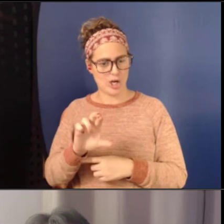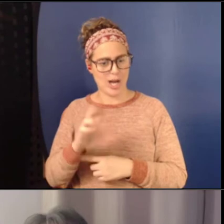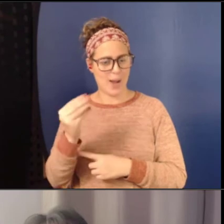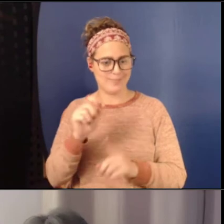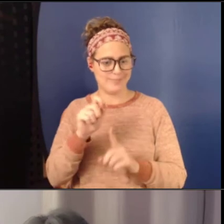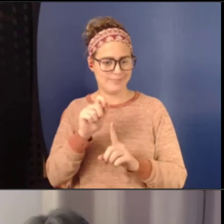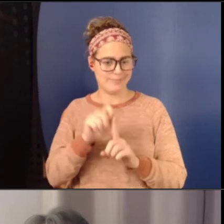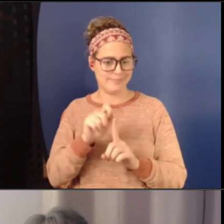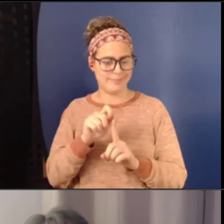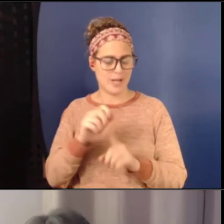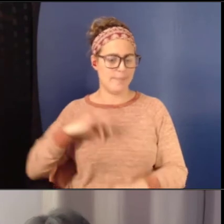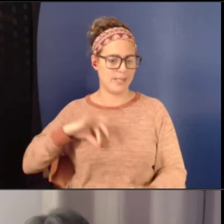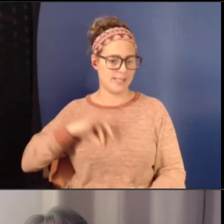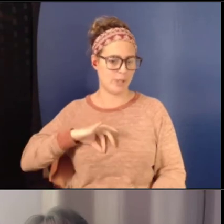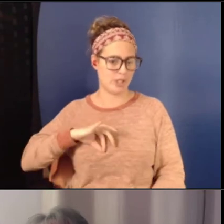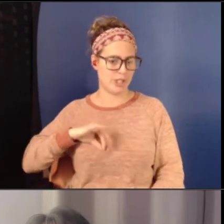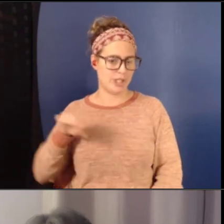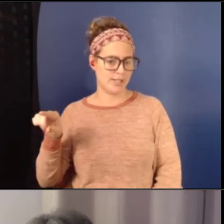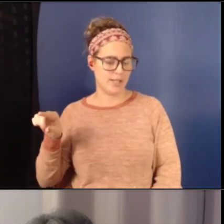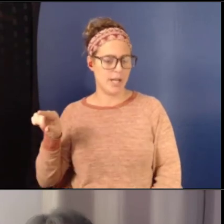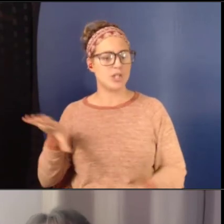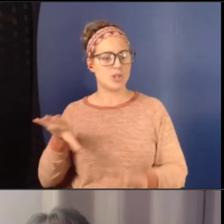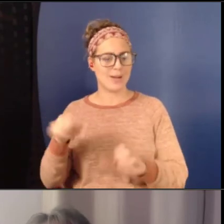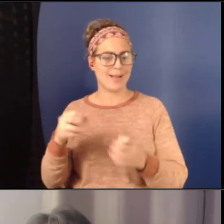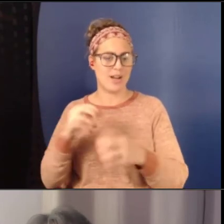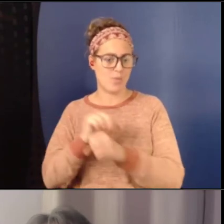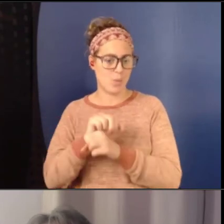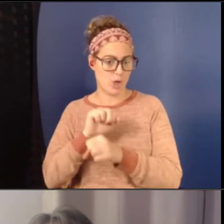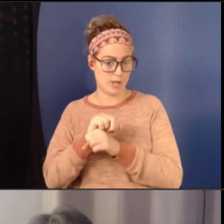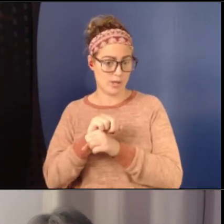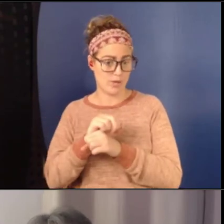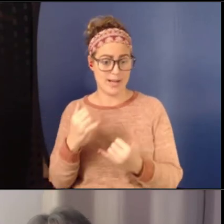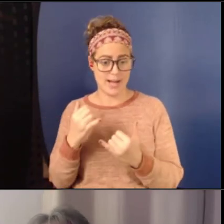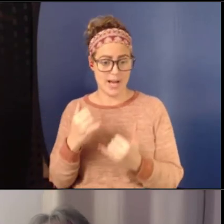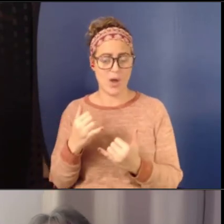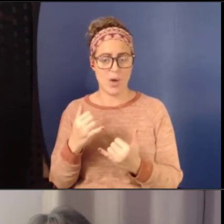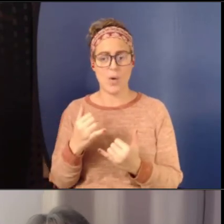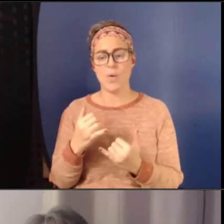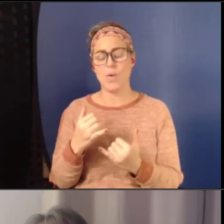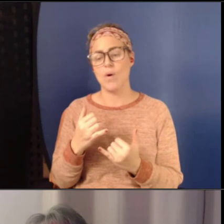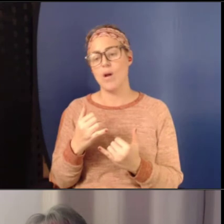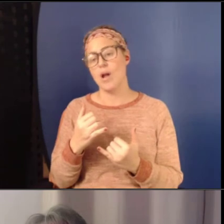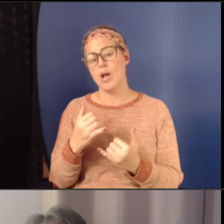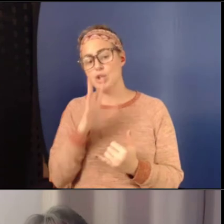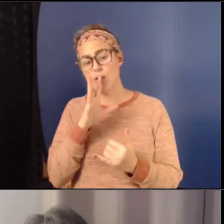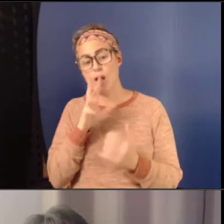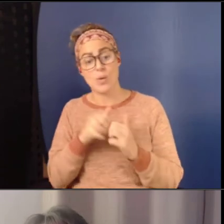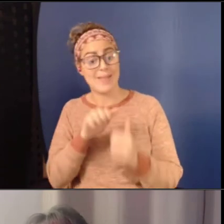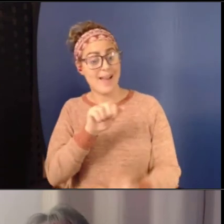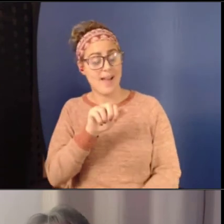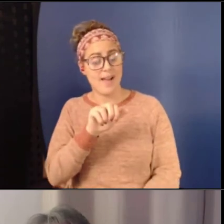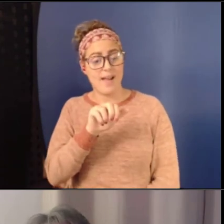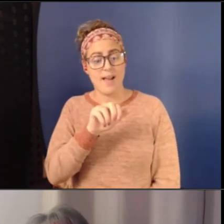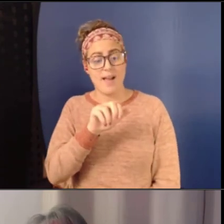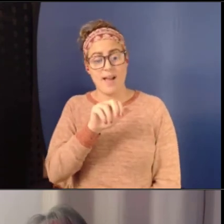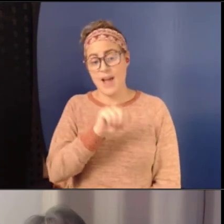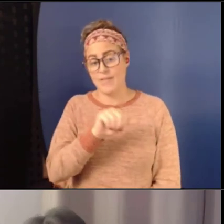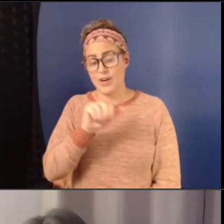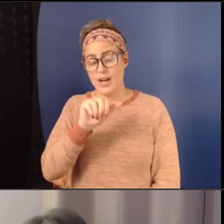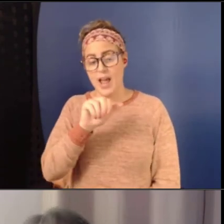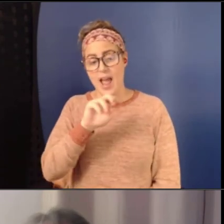work, um, with the faith-based organizations to talk to African-American adolescents, um,